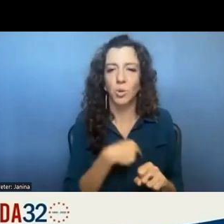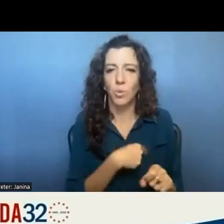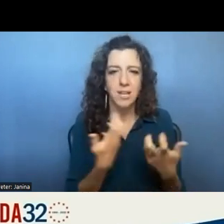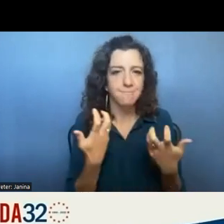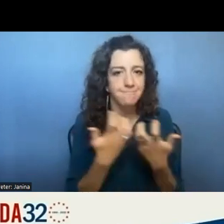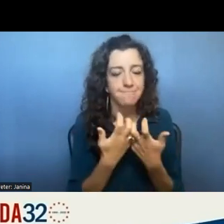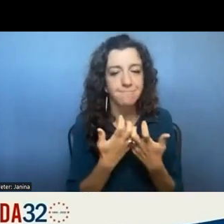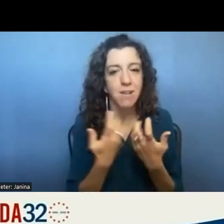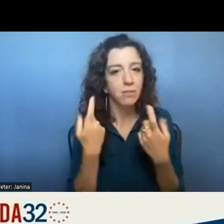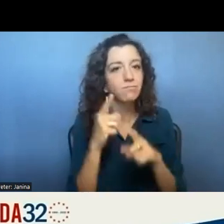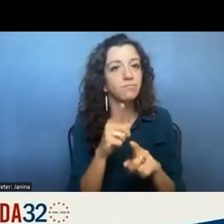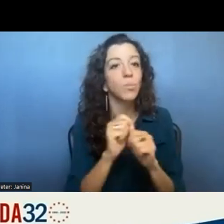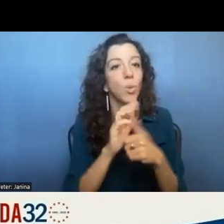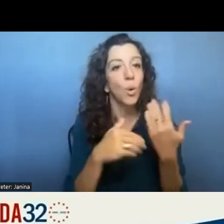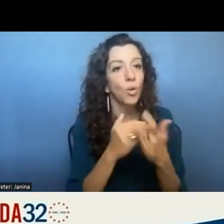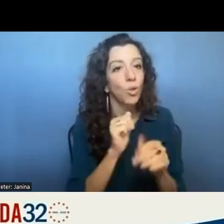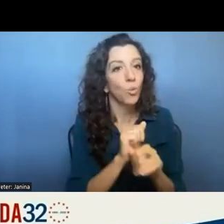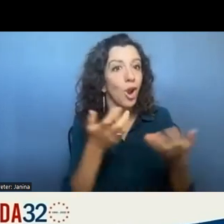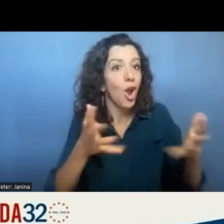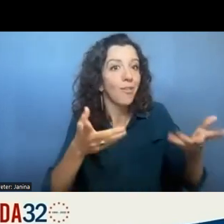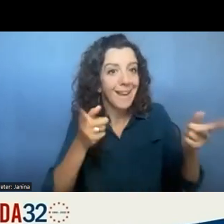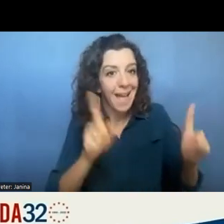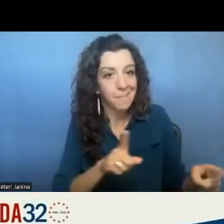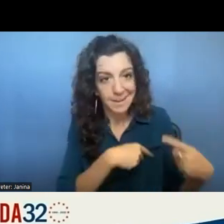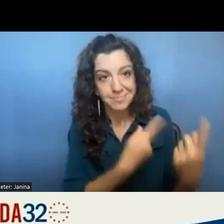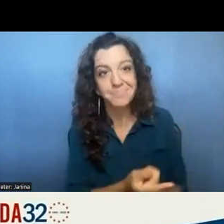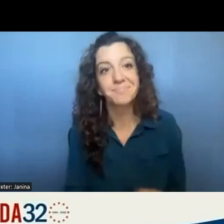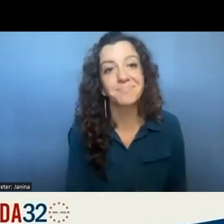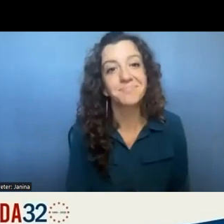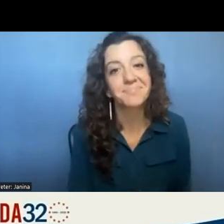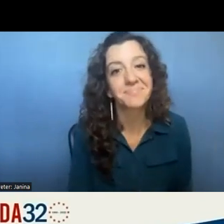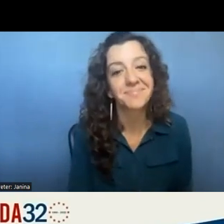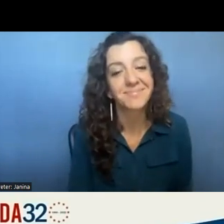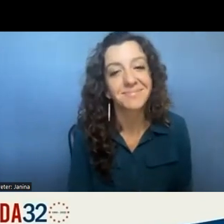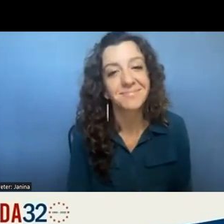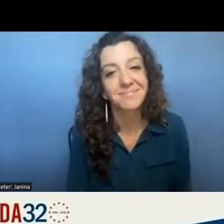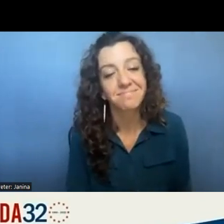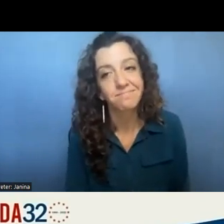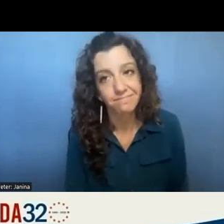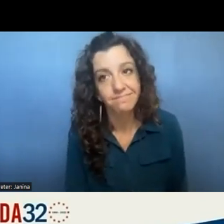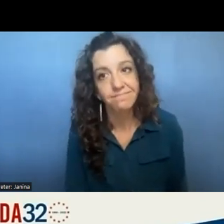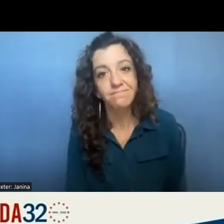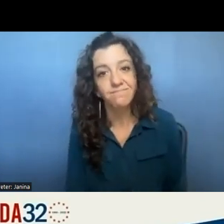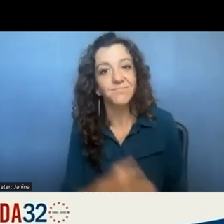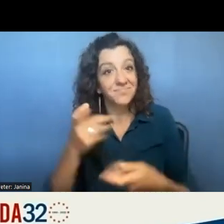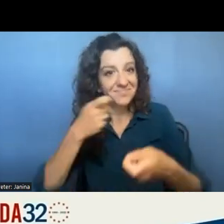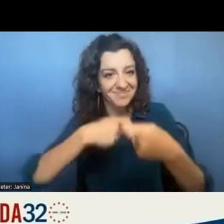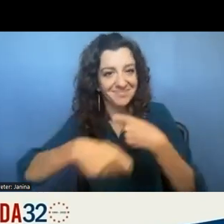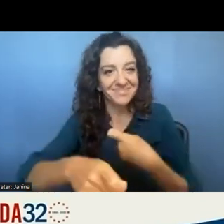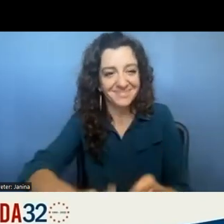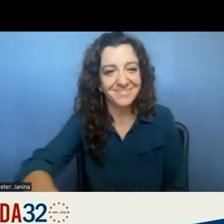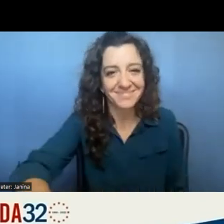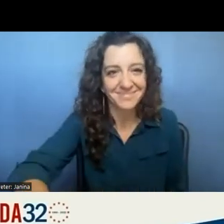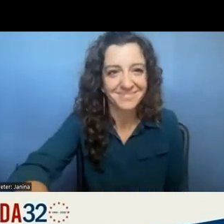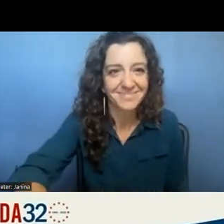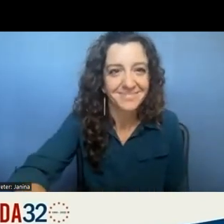all the work that is currently going on so thank you sarah for addressing that question